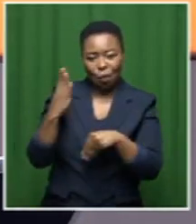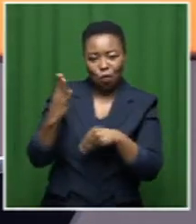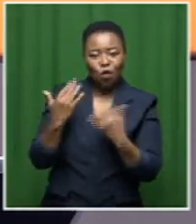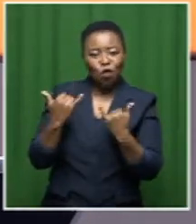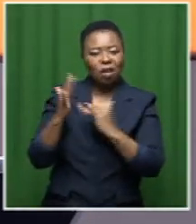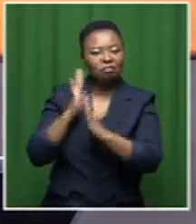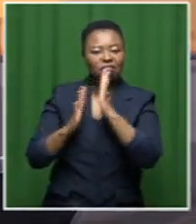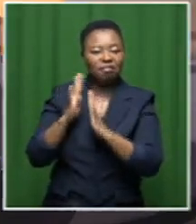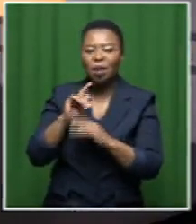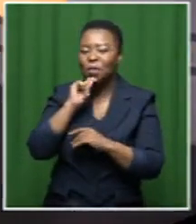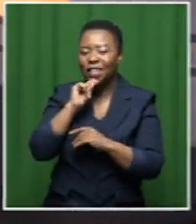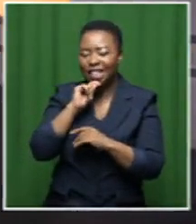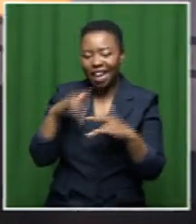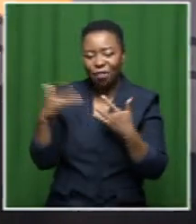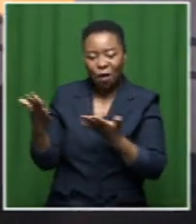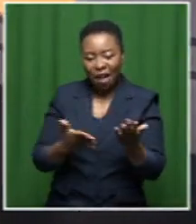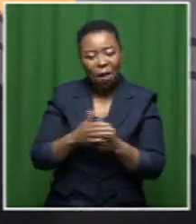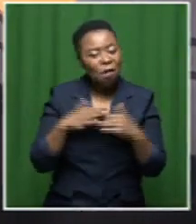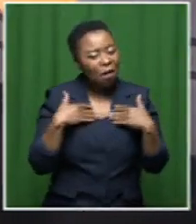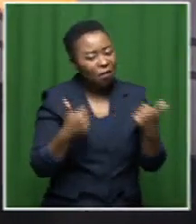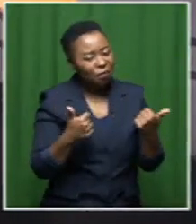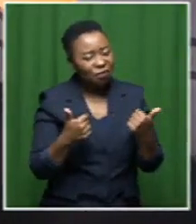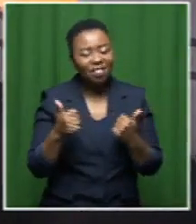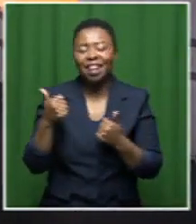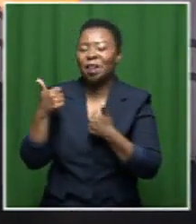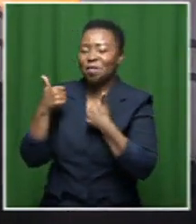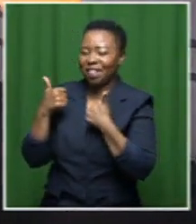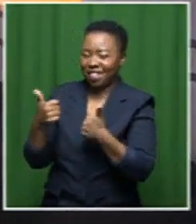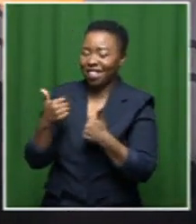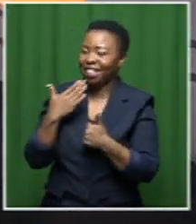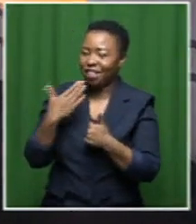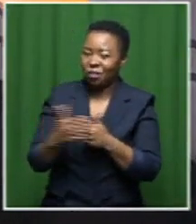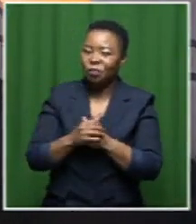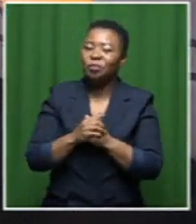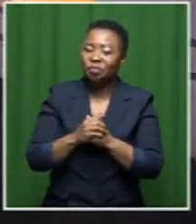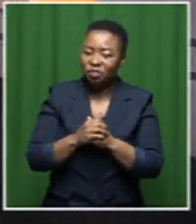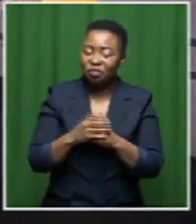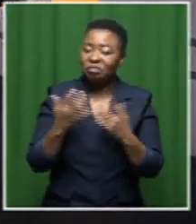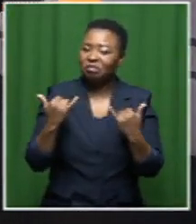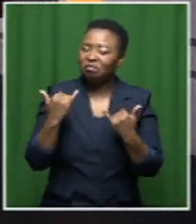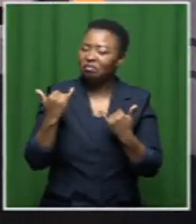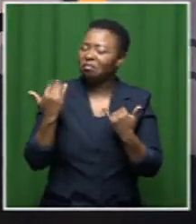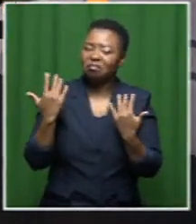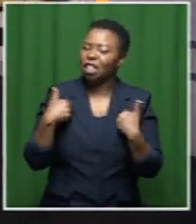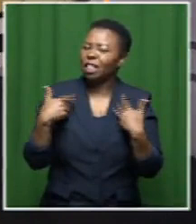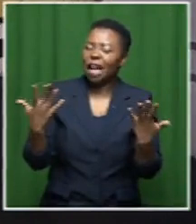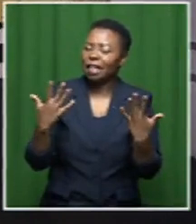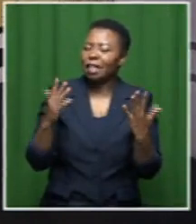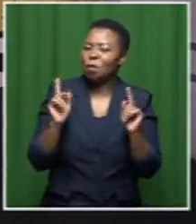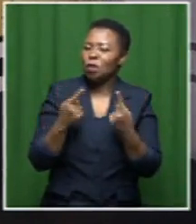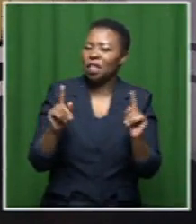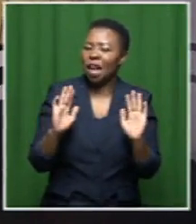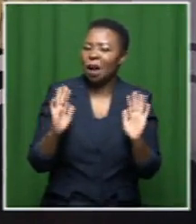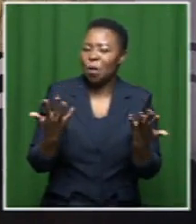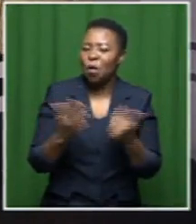welcome to morning life how are you I'm well thanks how are you good thank you I mean take us back to where it all started for you musically we